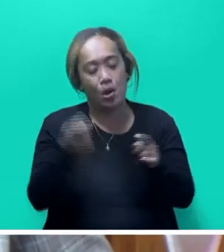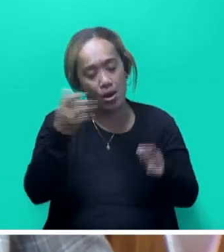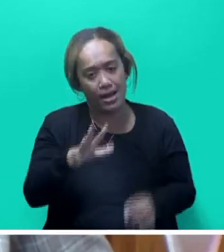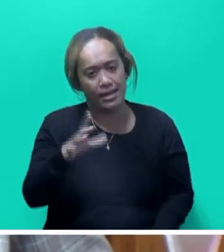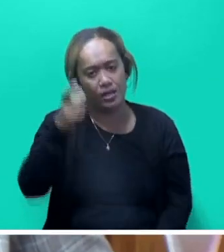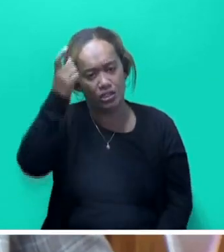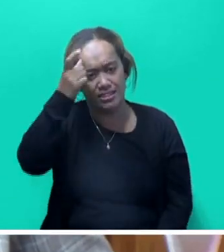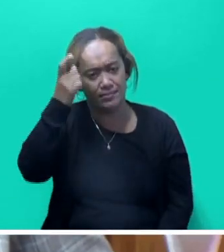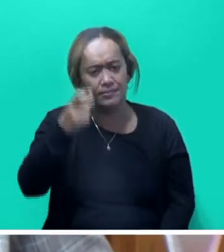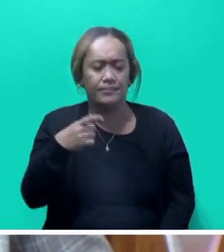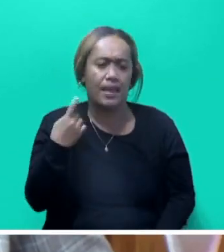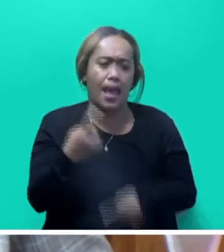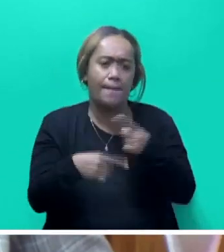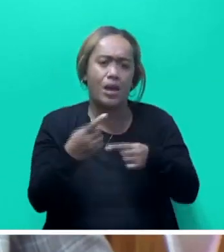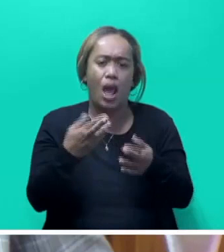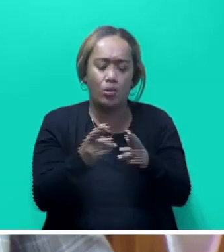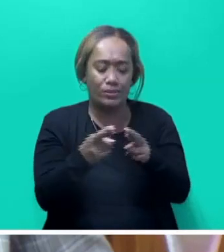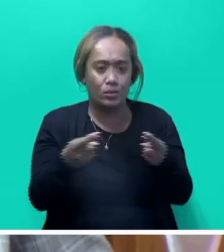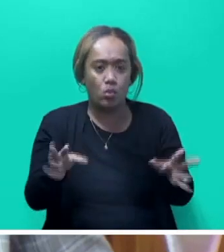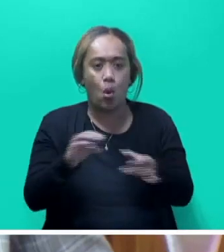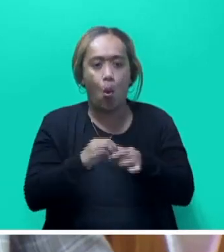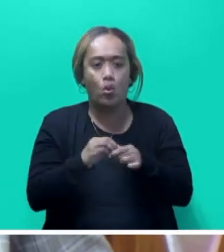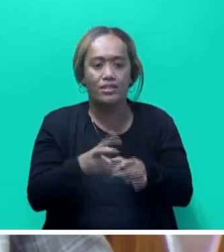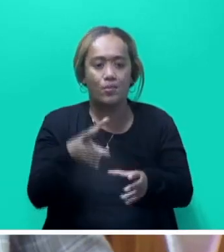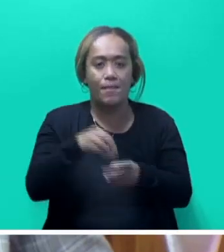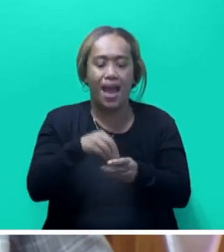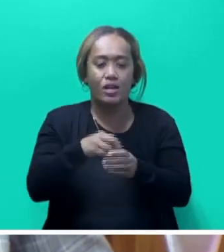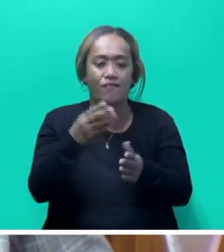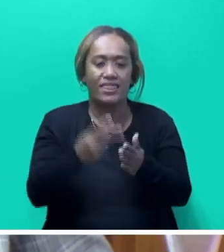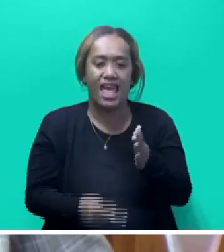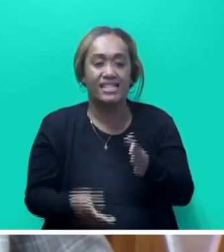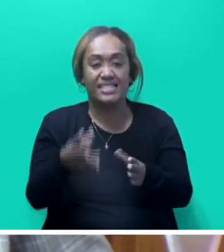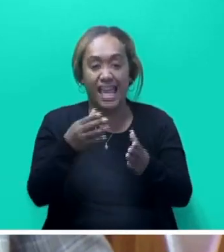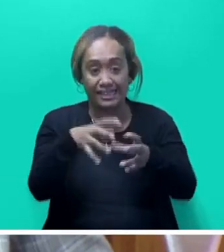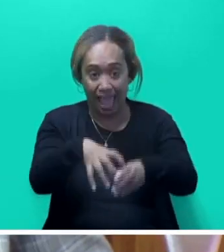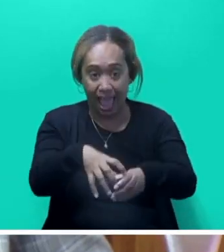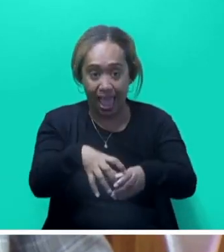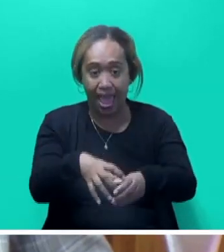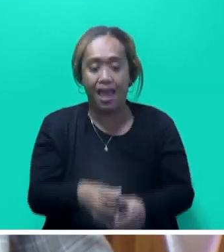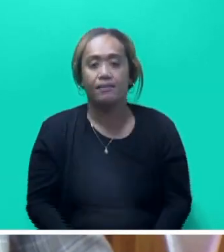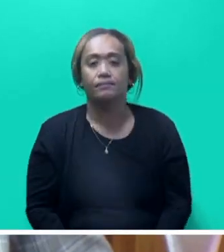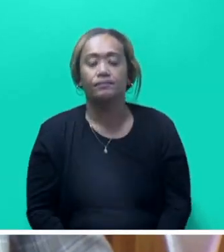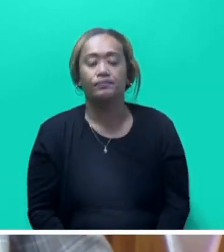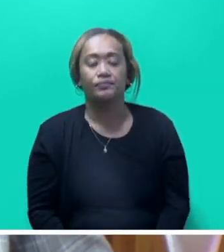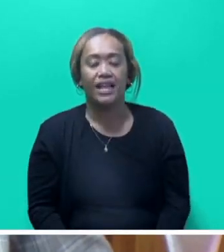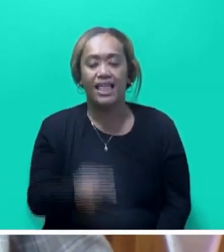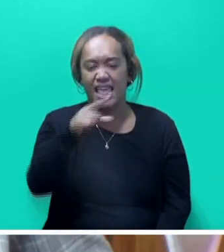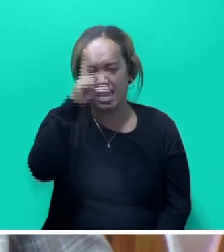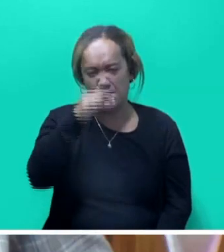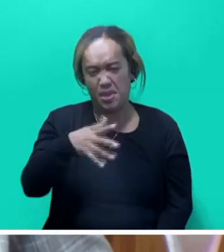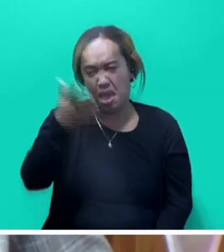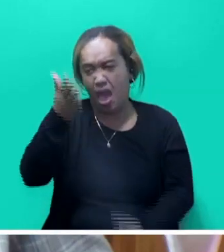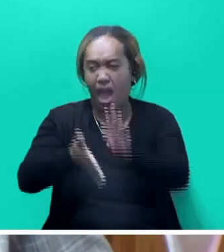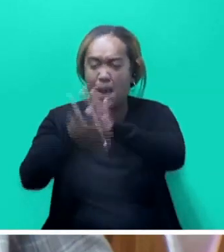considerable appetite in resource owners wanting to be part of the sector. This could be a community up in the highlands